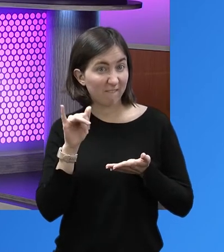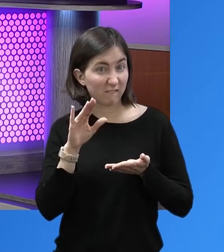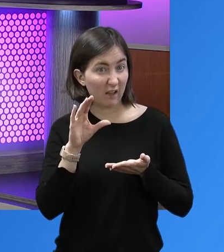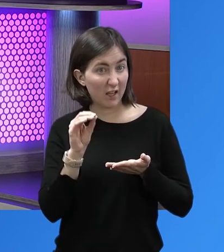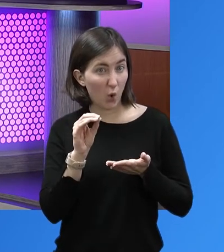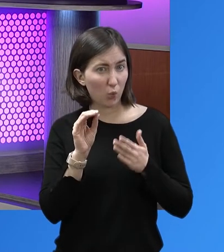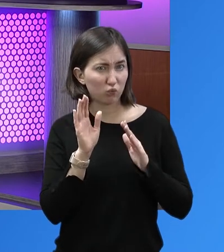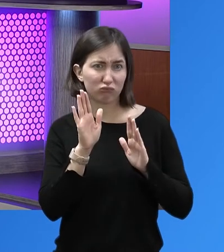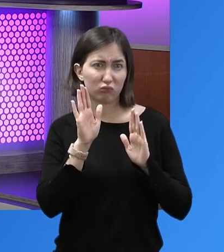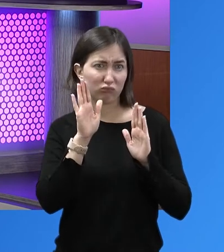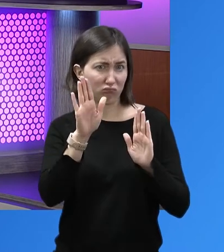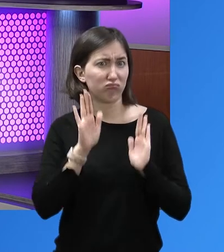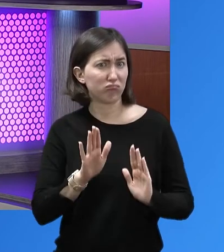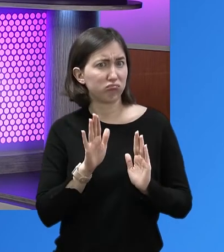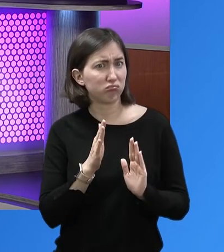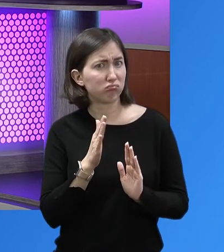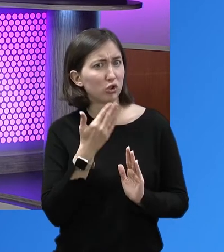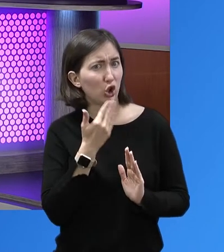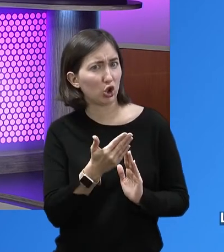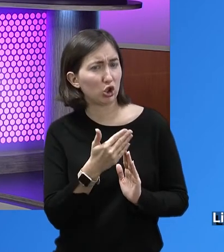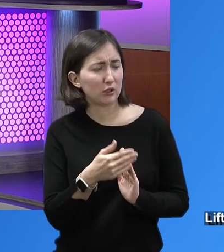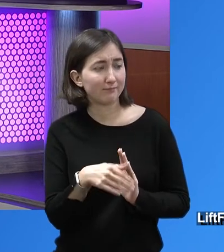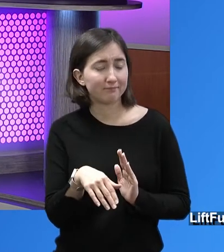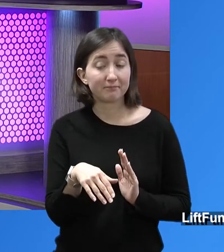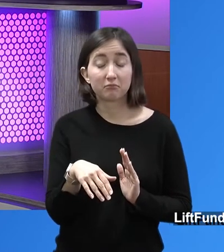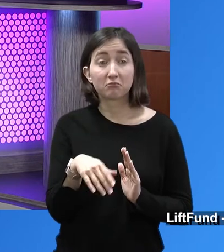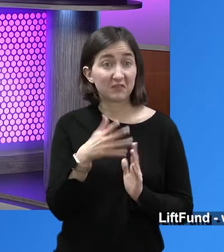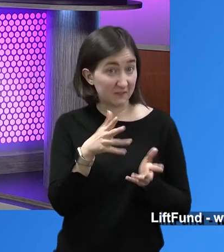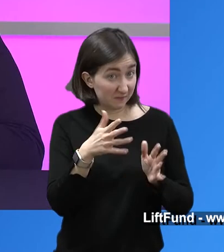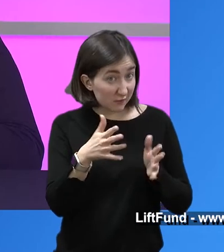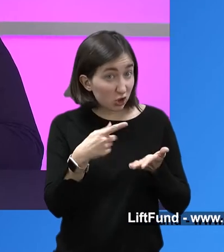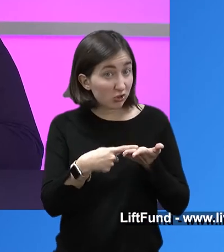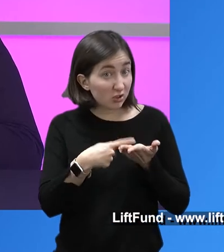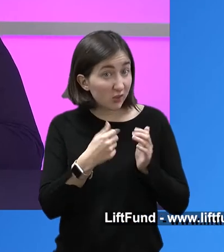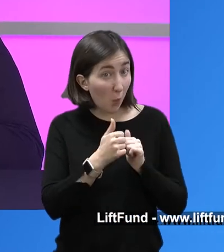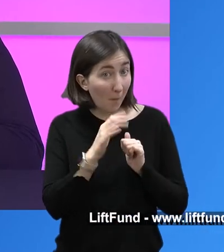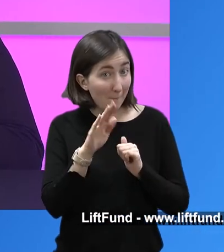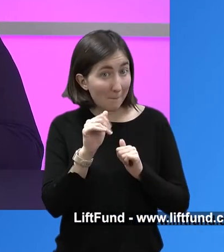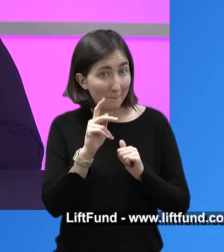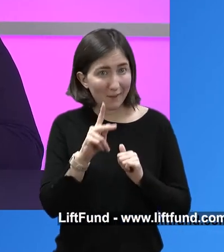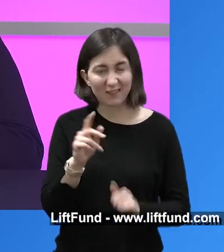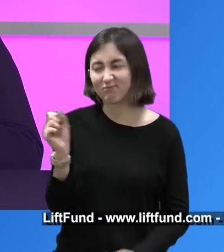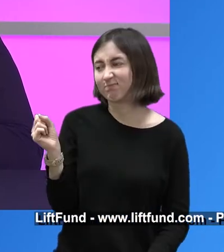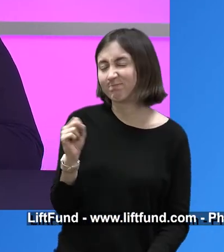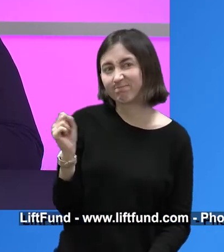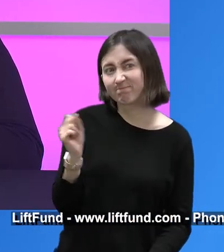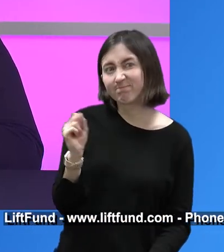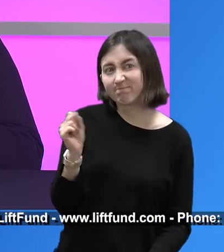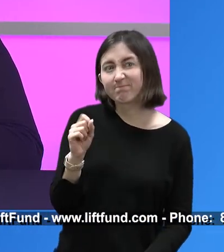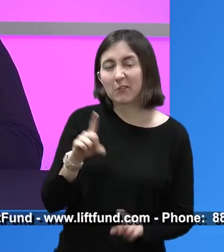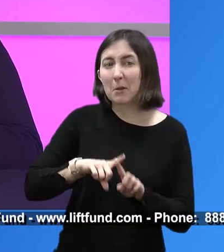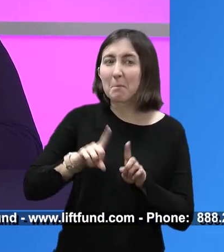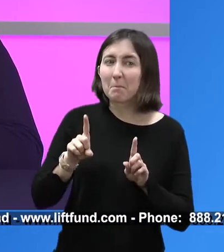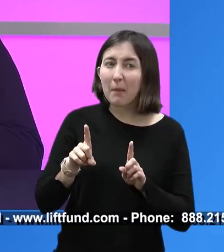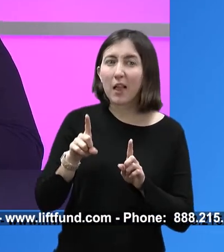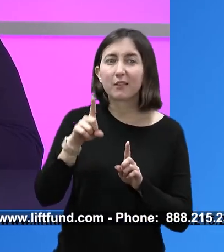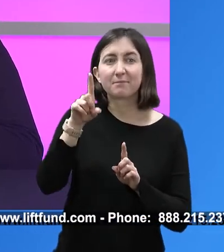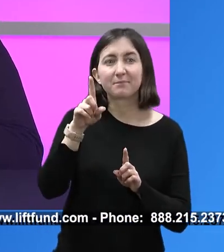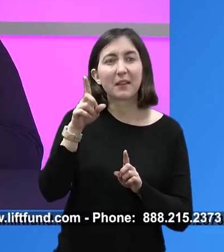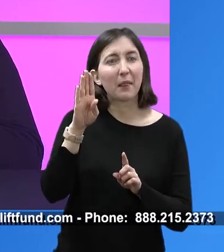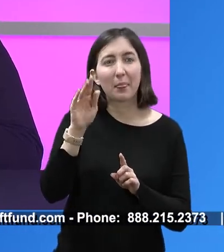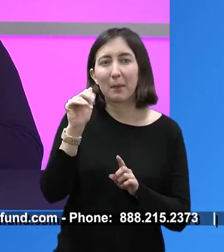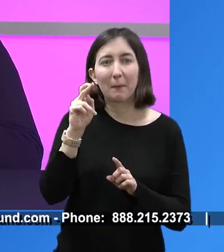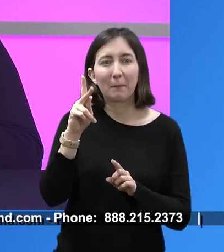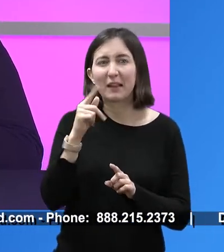And I said to her, you know, your credit is really good. First of all, did you have a conversation with your bank? And she did.